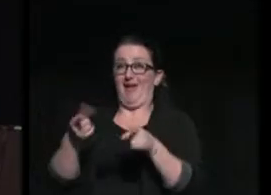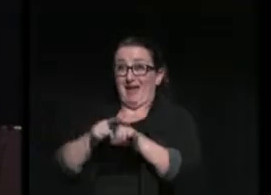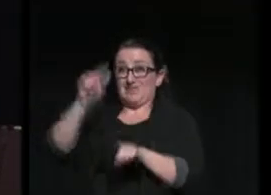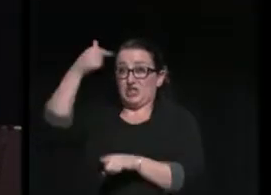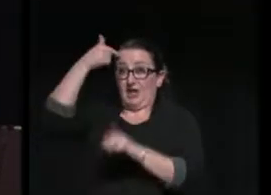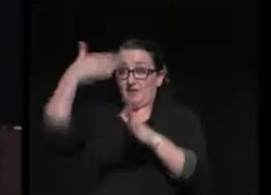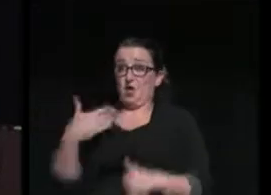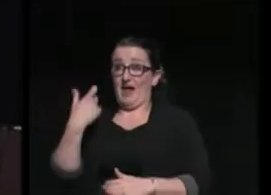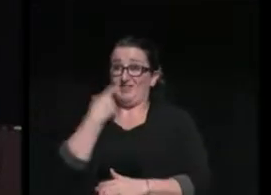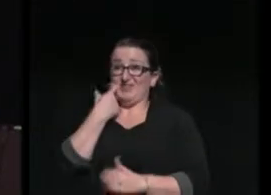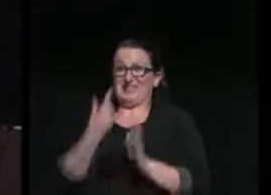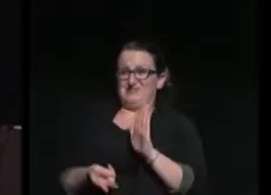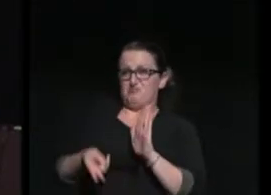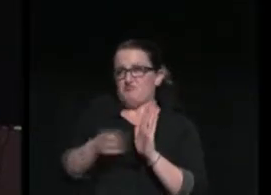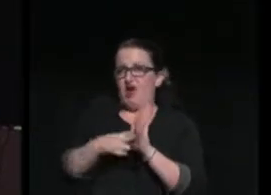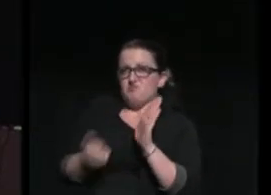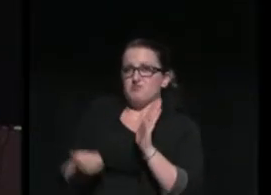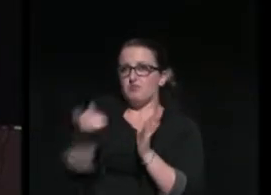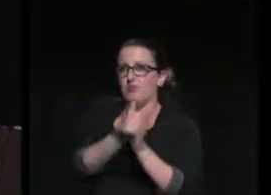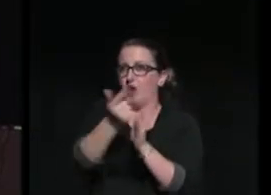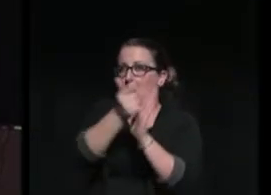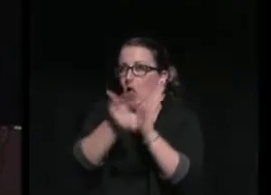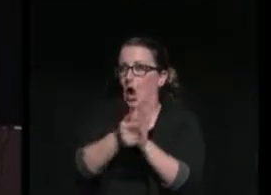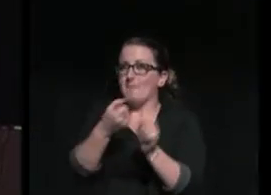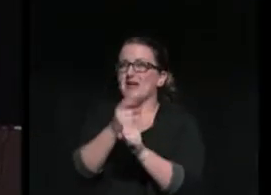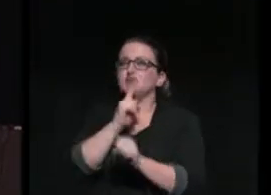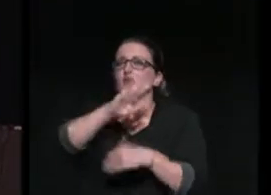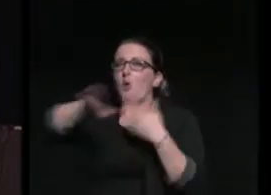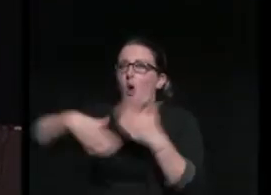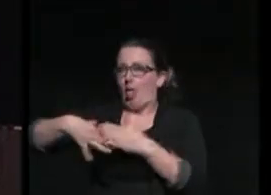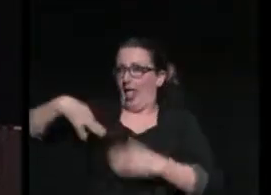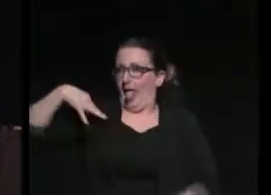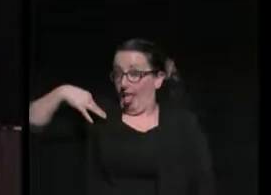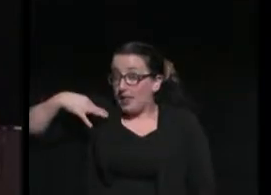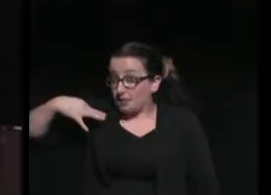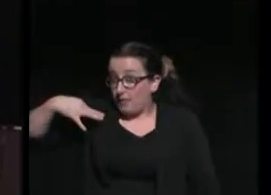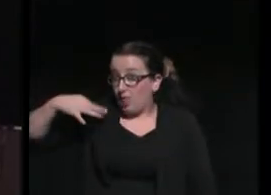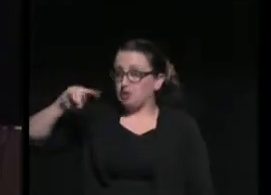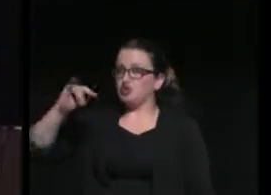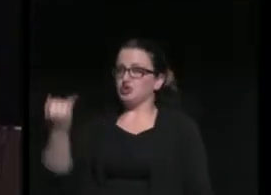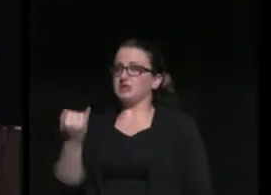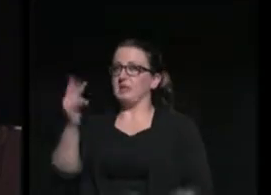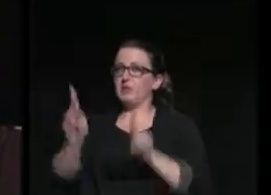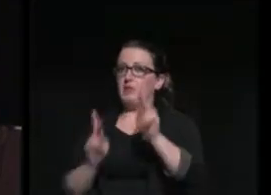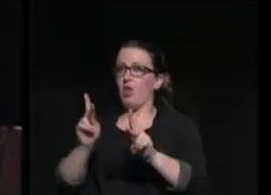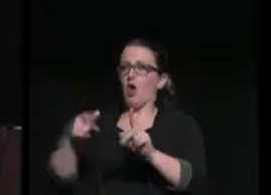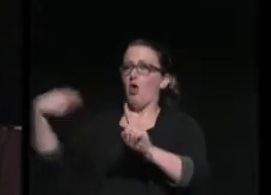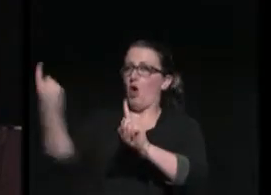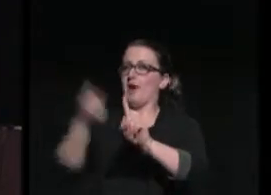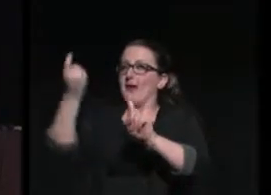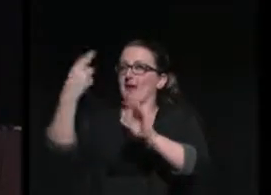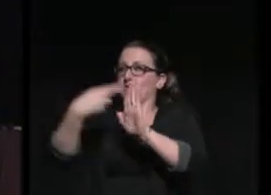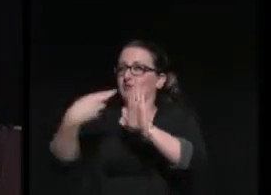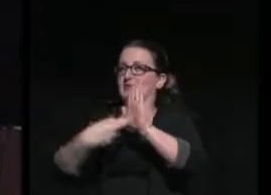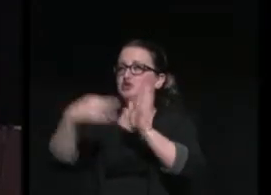a measure to ensure every eligible New Jerseyan is automatically registered to vote.